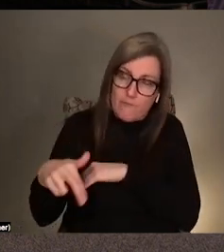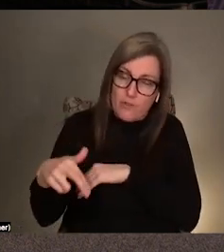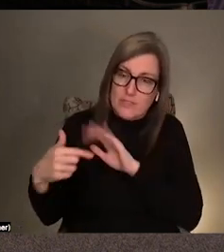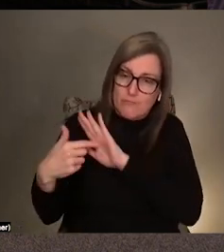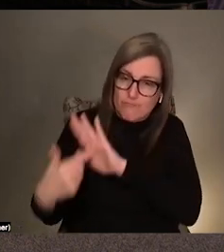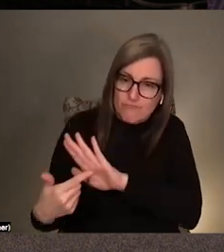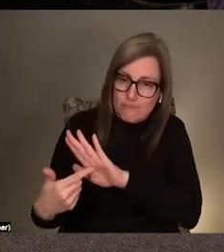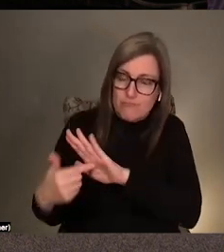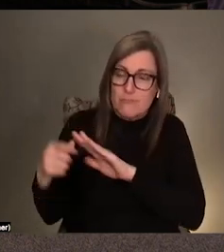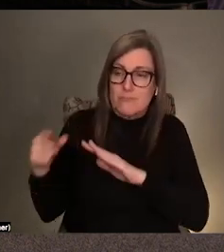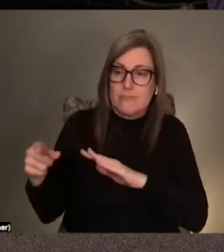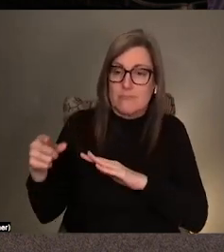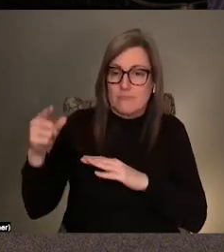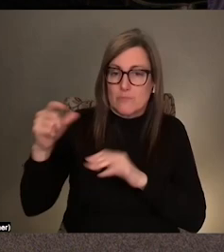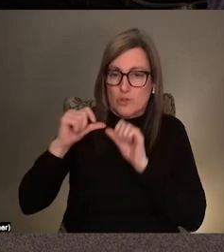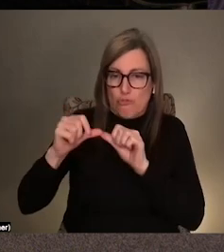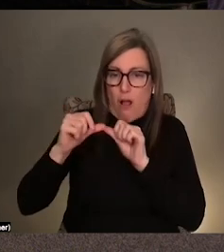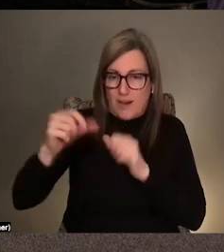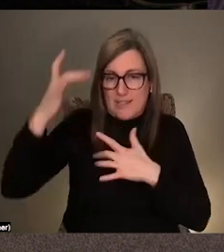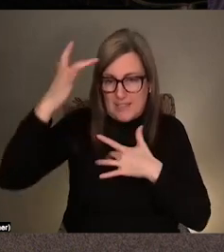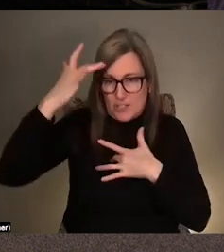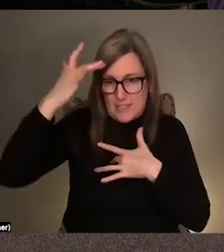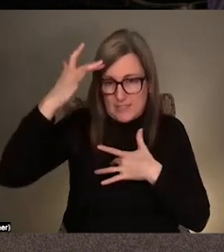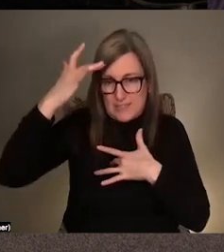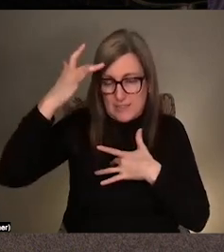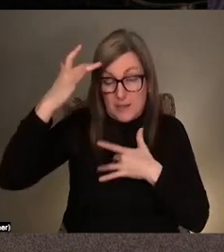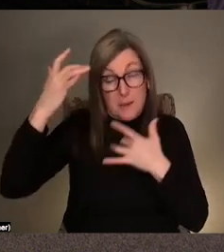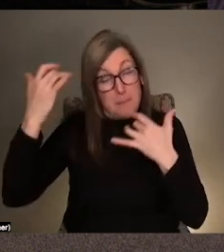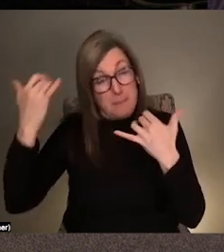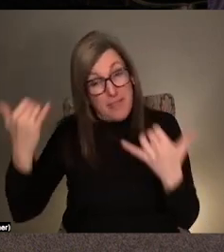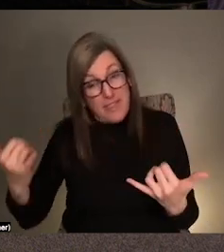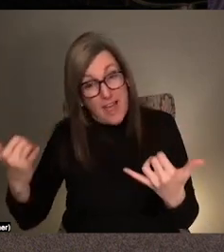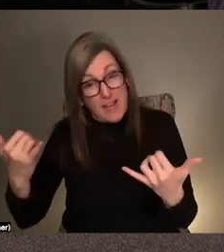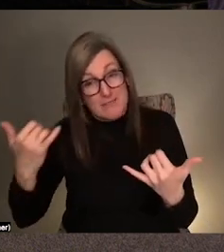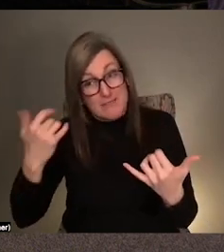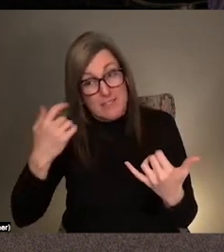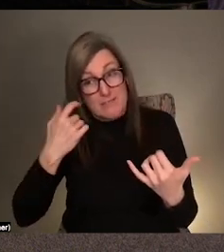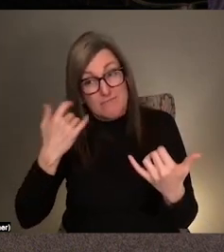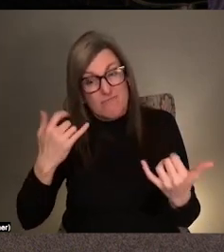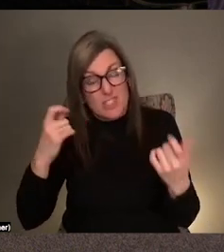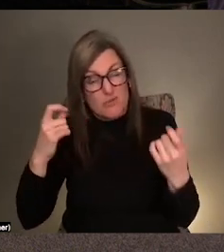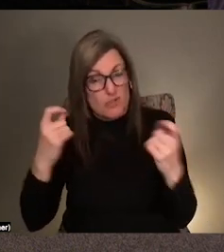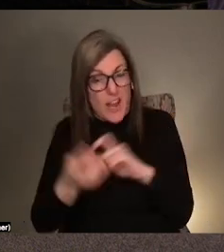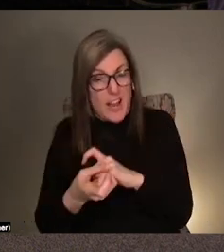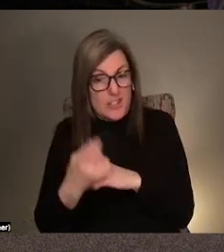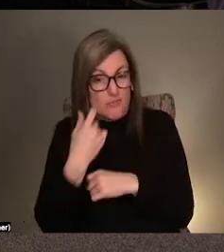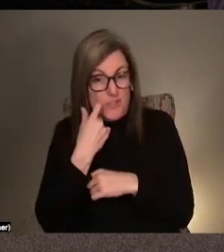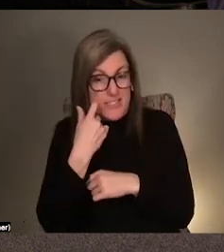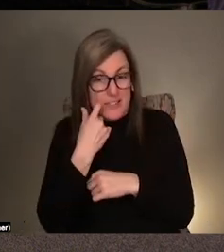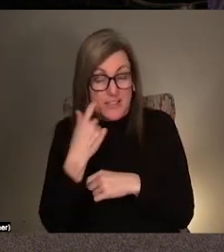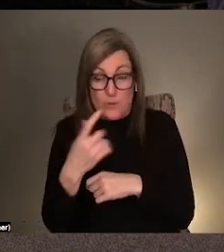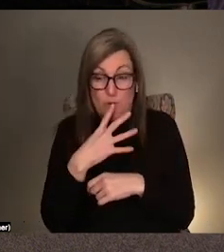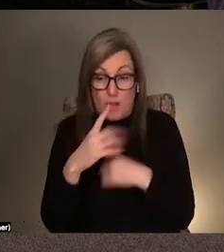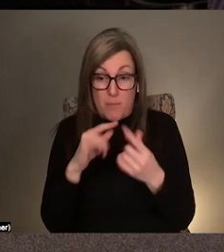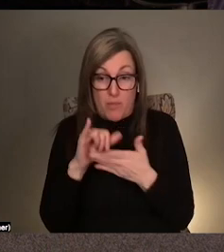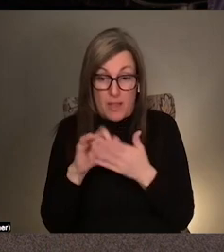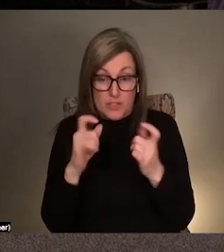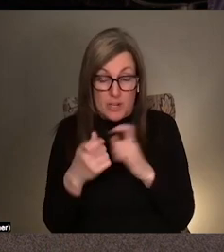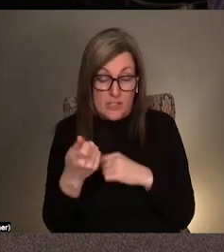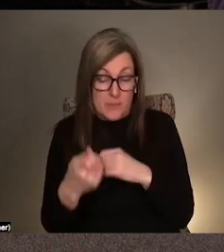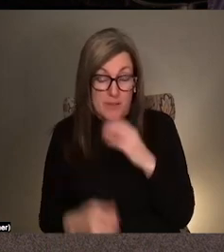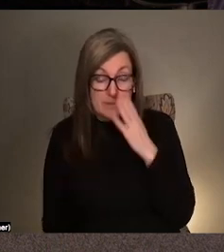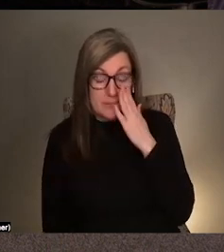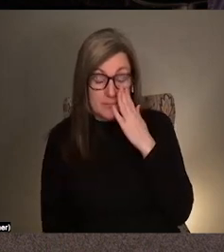but that has, I think really shifted. Sure. In recent work. So can you talk about a little bit about that change? Yeah.